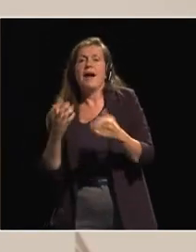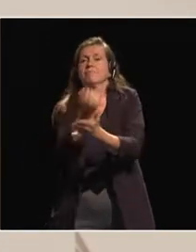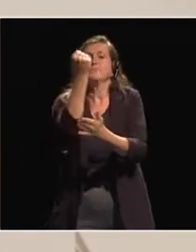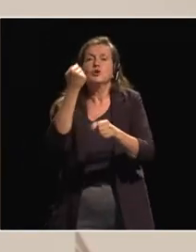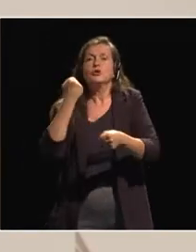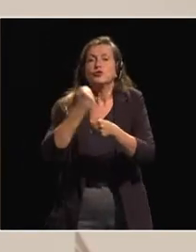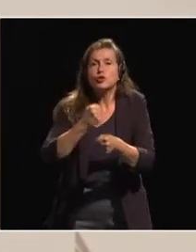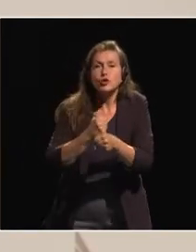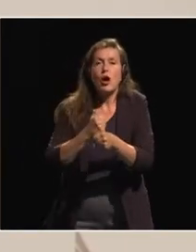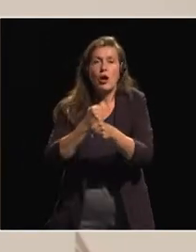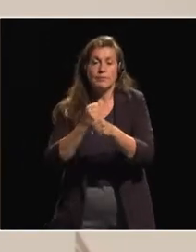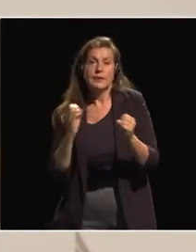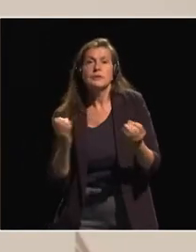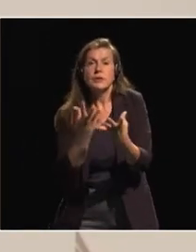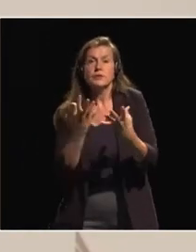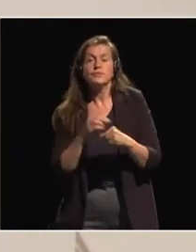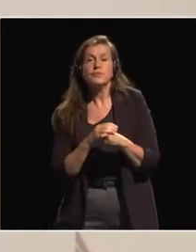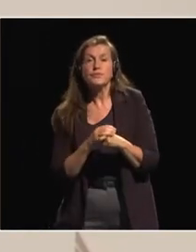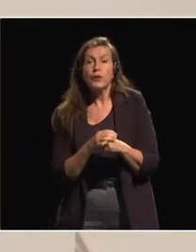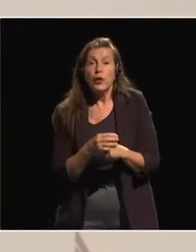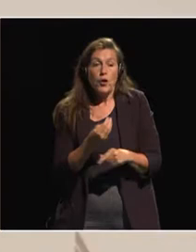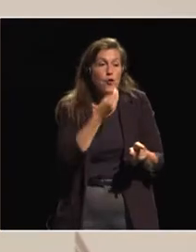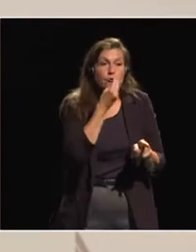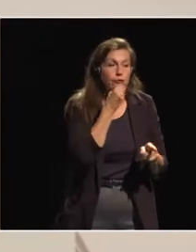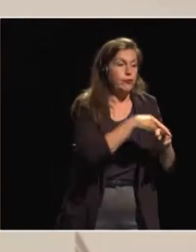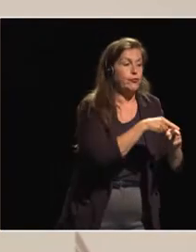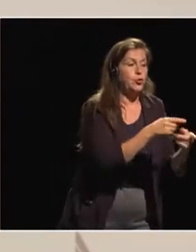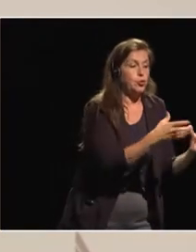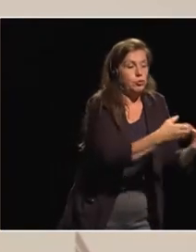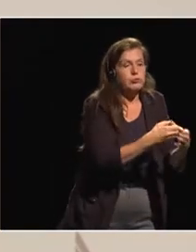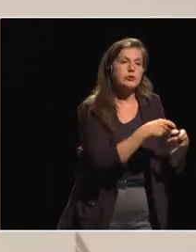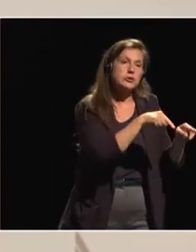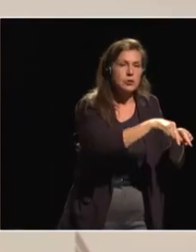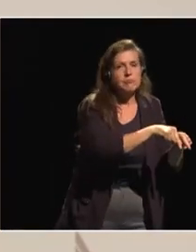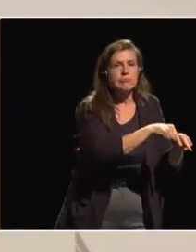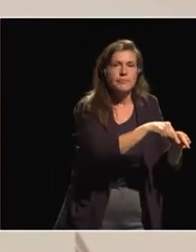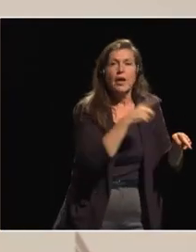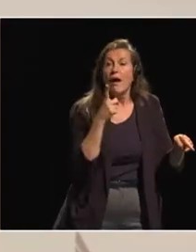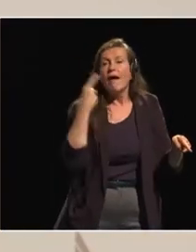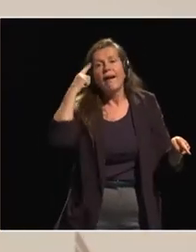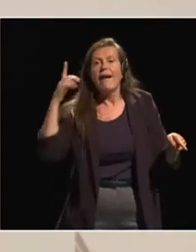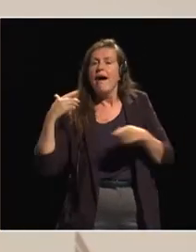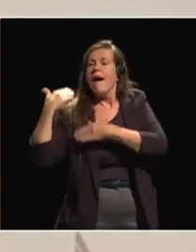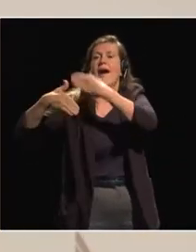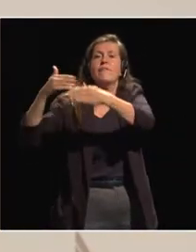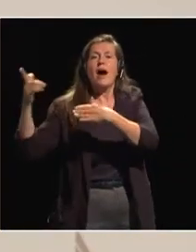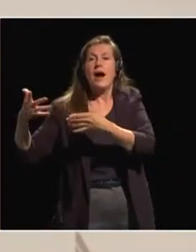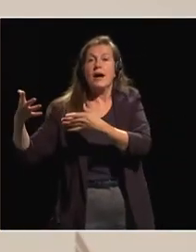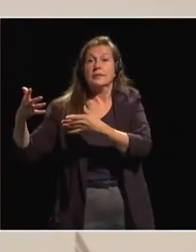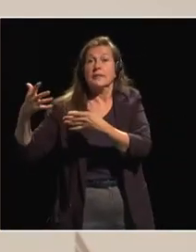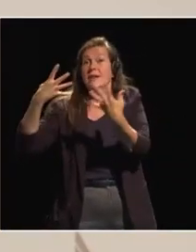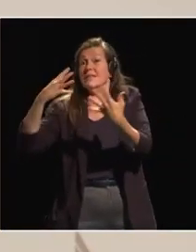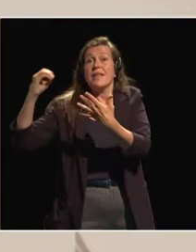creation through this kind of approach. Because advanced countries, more than 90